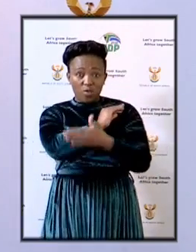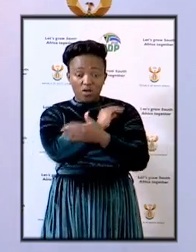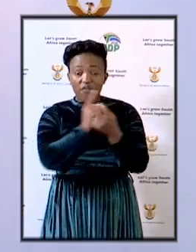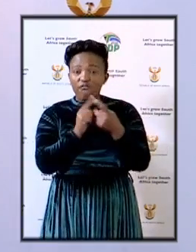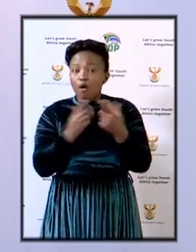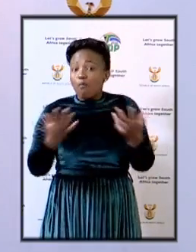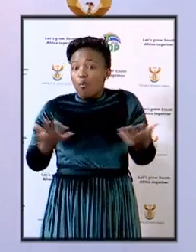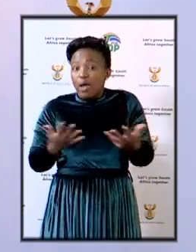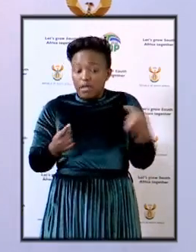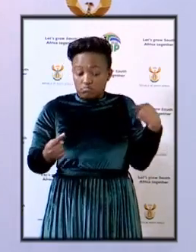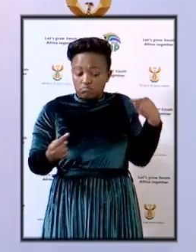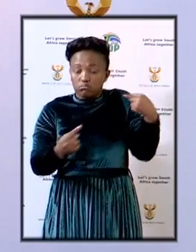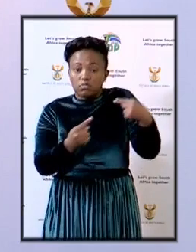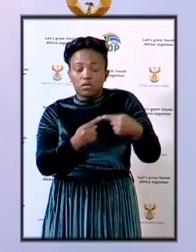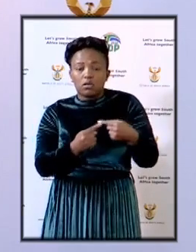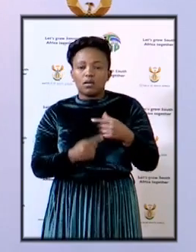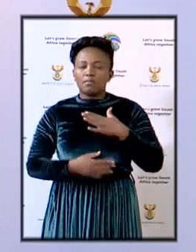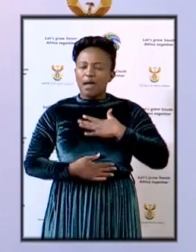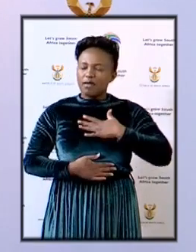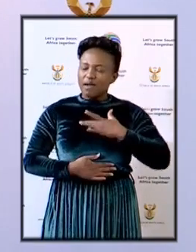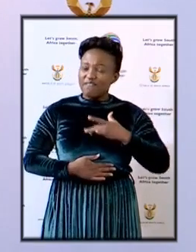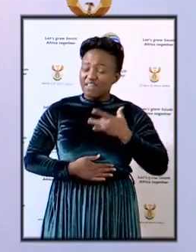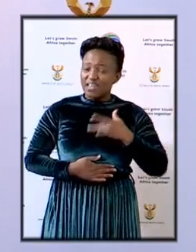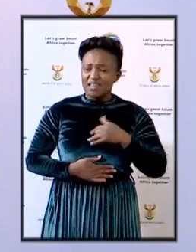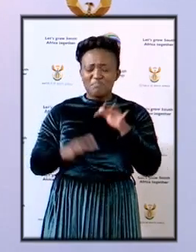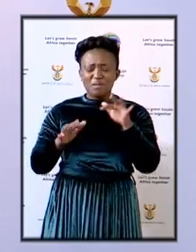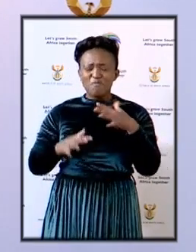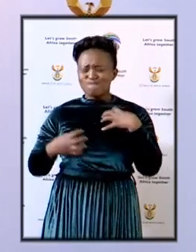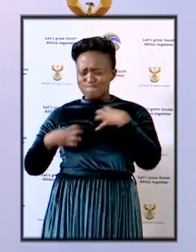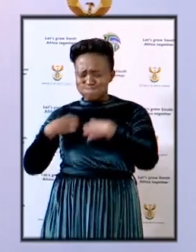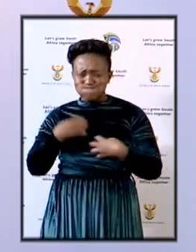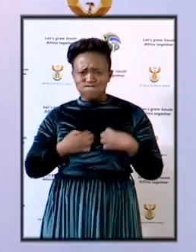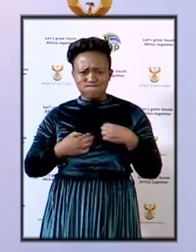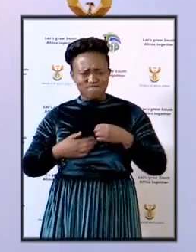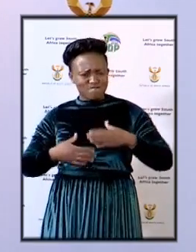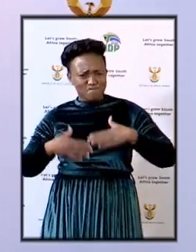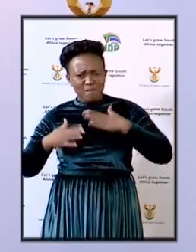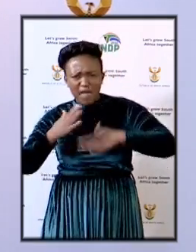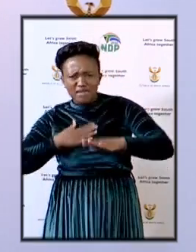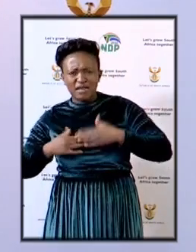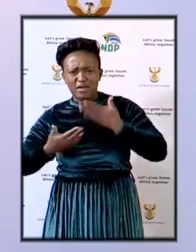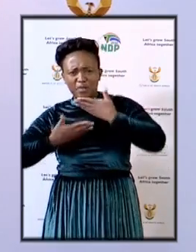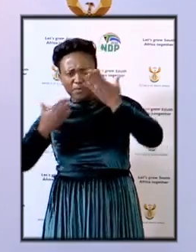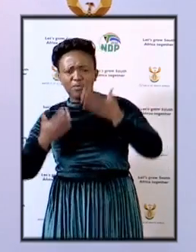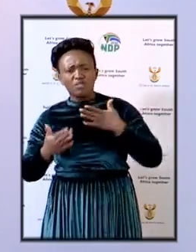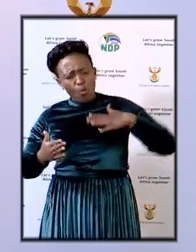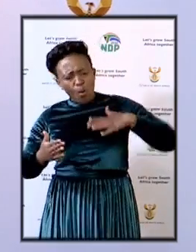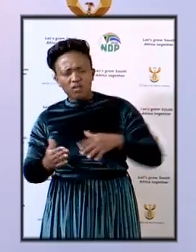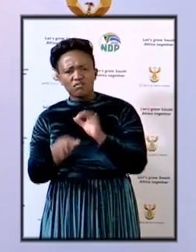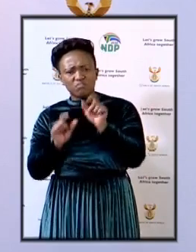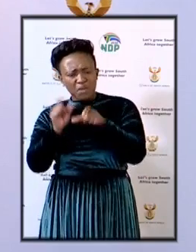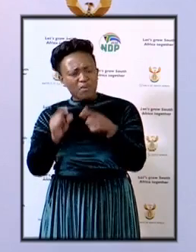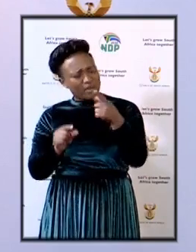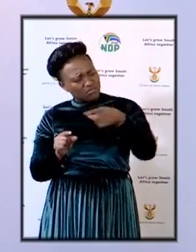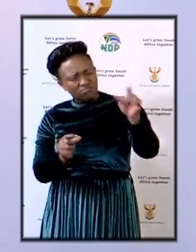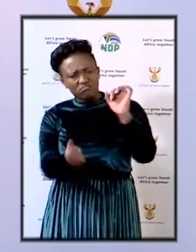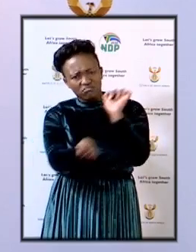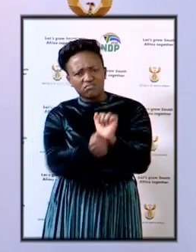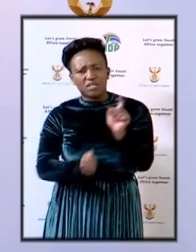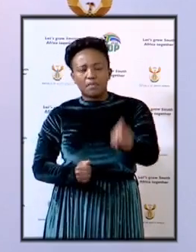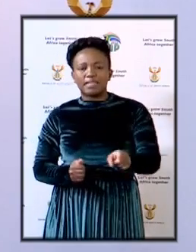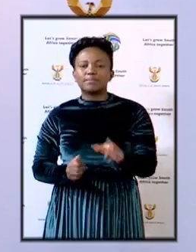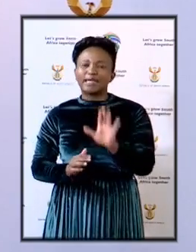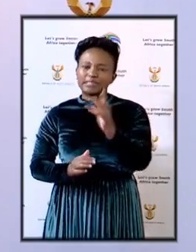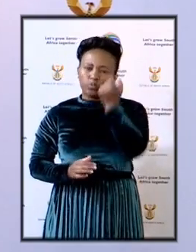from, I feel and share the impatience of the public for justice. But we want to